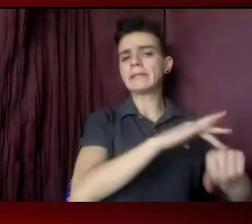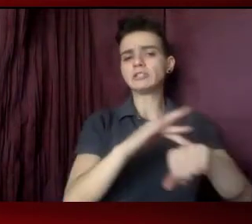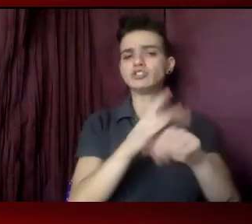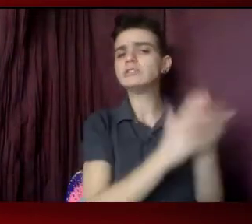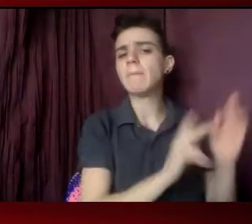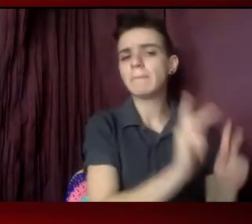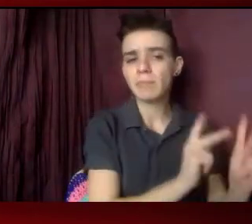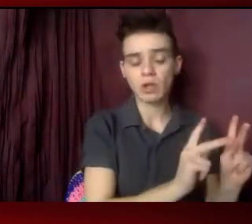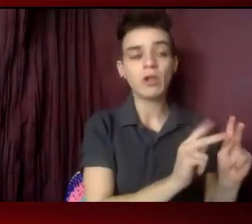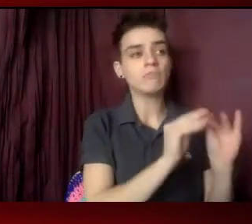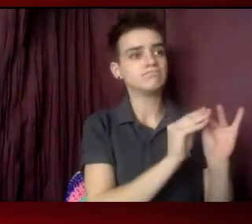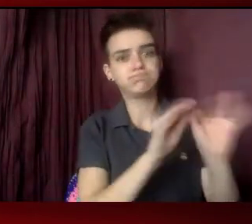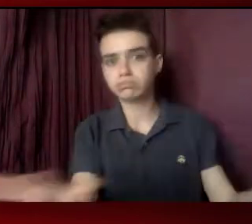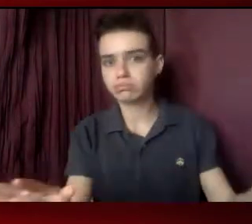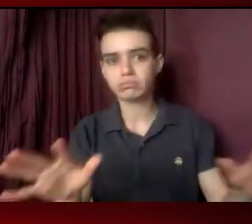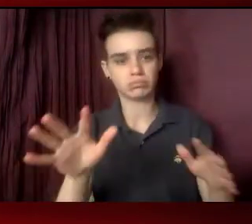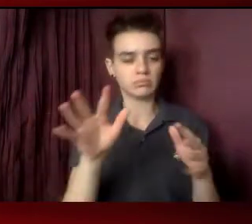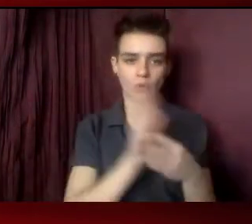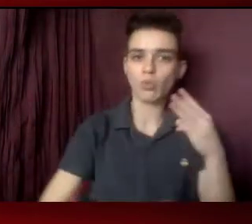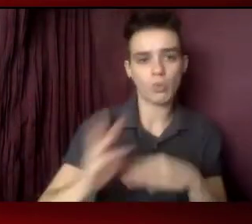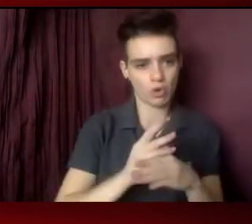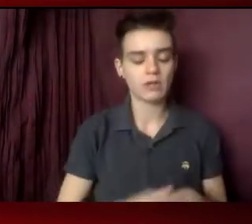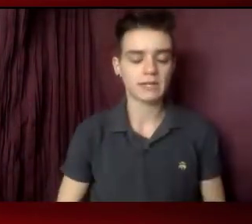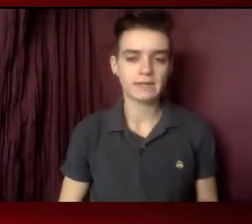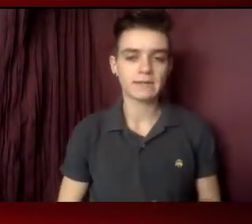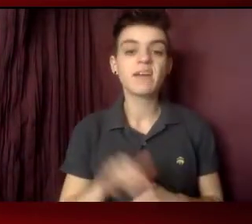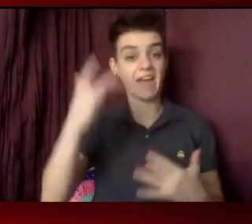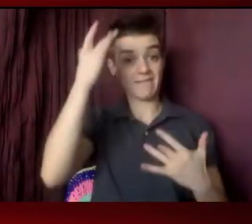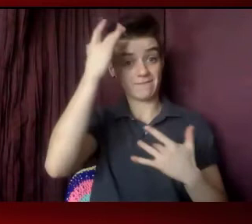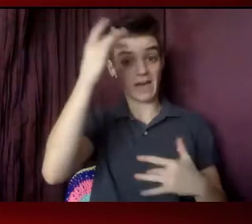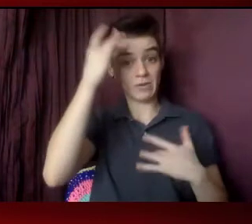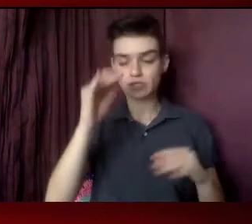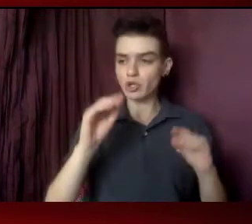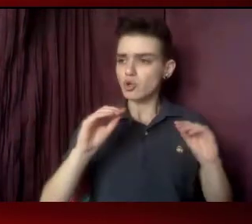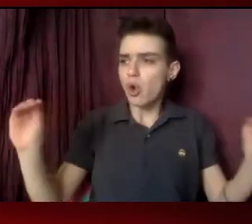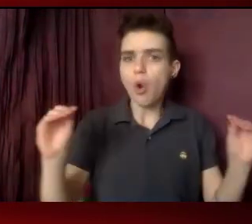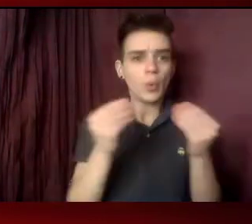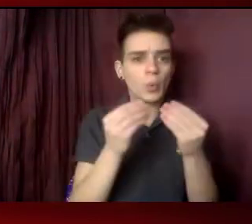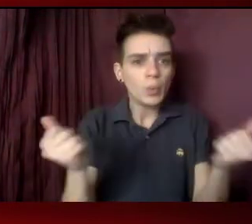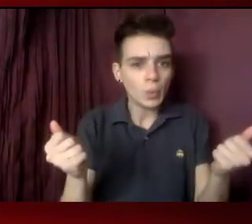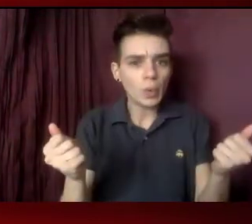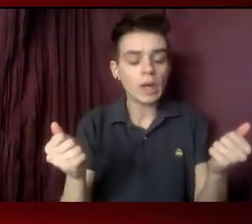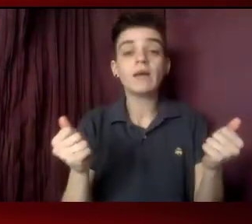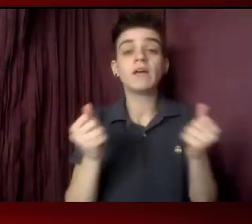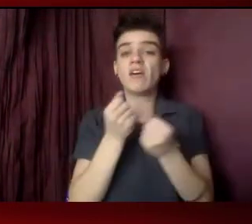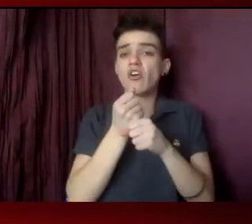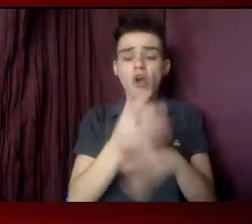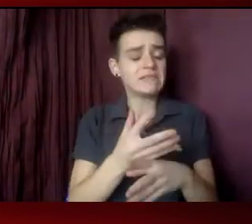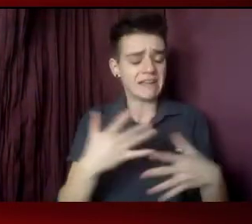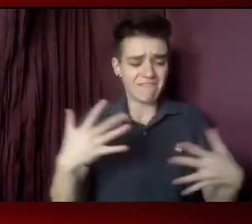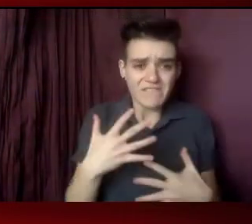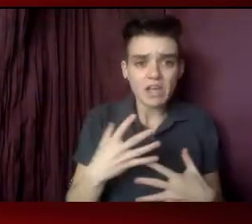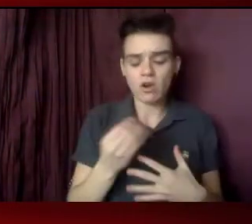that quickly became a global threat. A virus with no cure causing widespread fear and isolation.